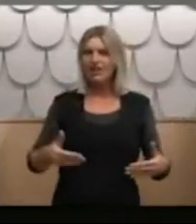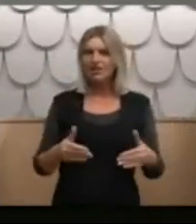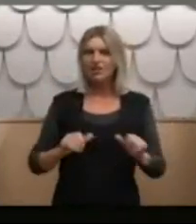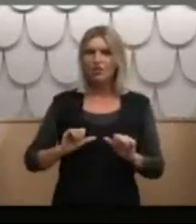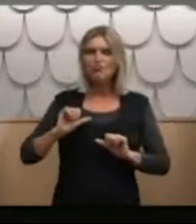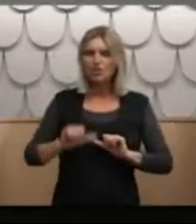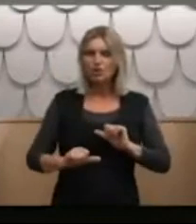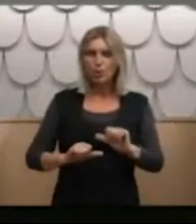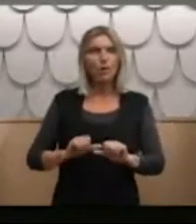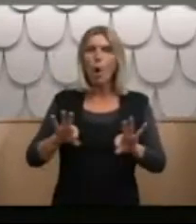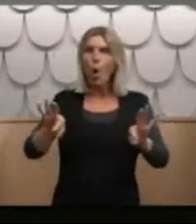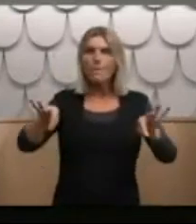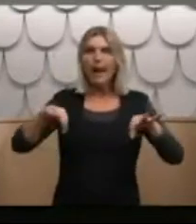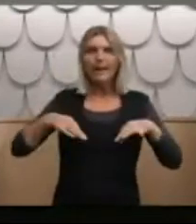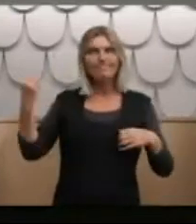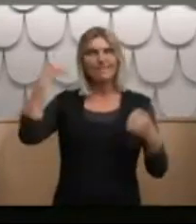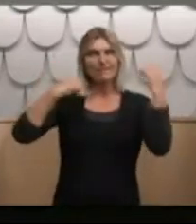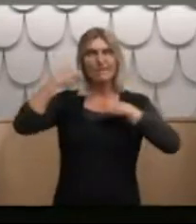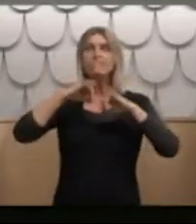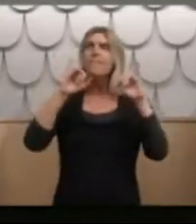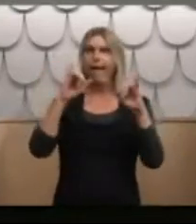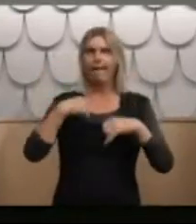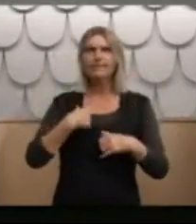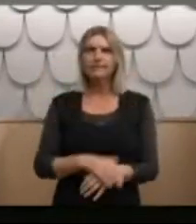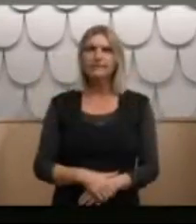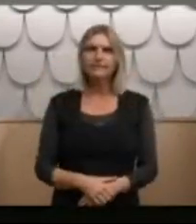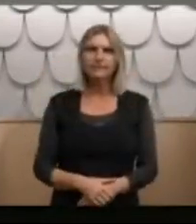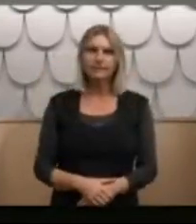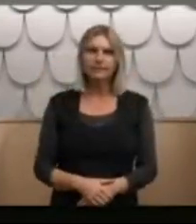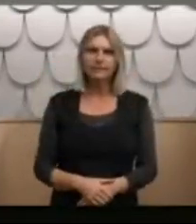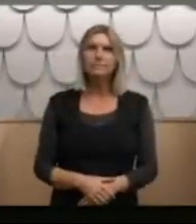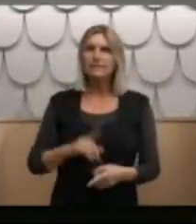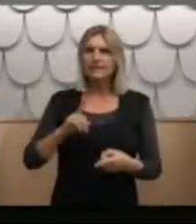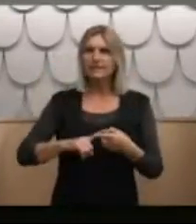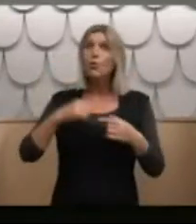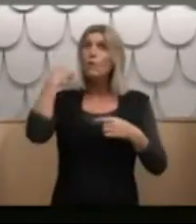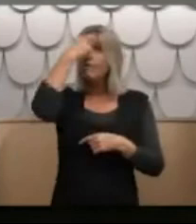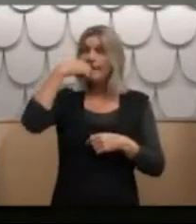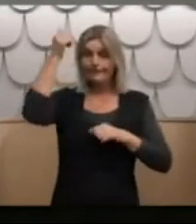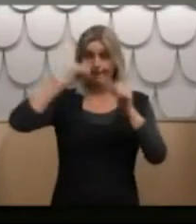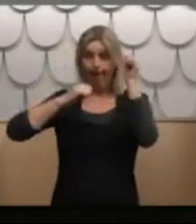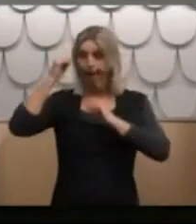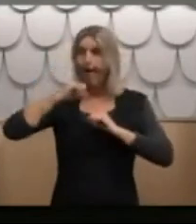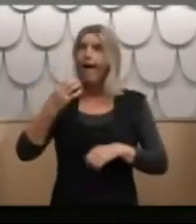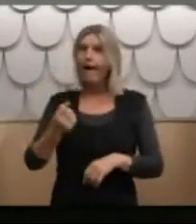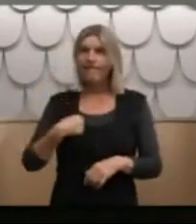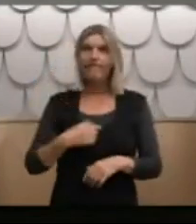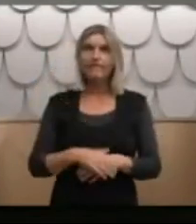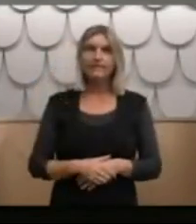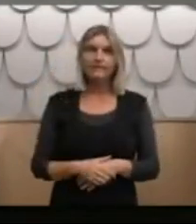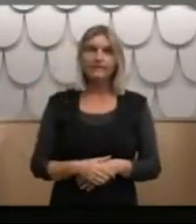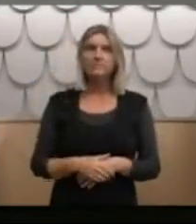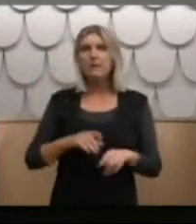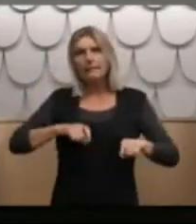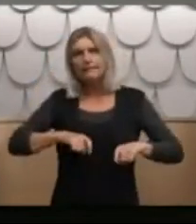involve a blanket. I was beaten up pretty badly. I still have scars on my face from it. I did about 18 months